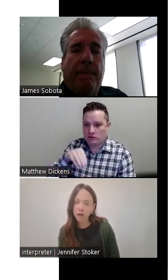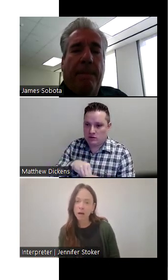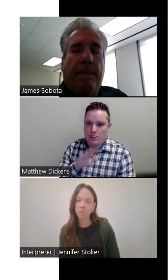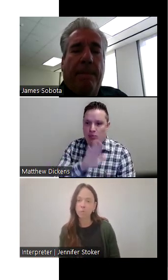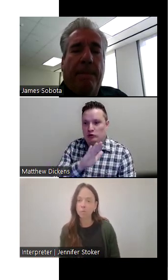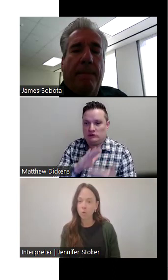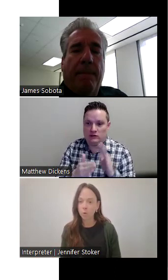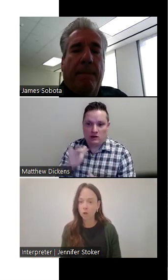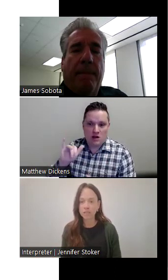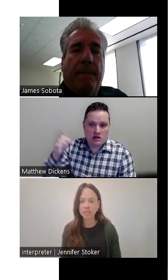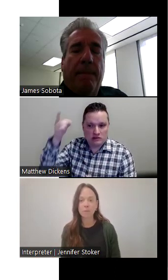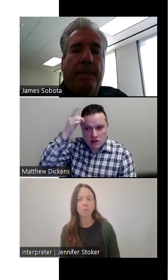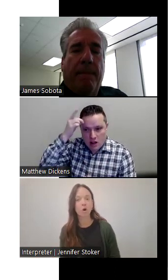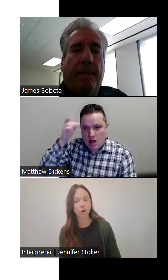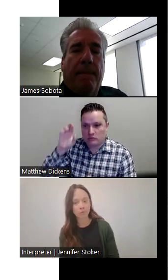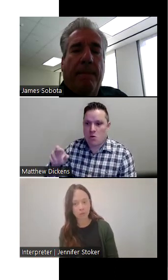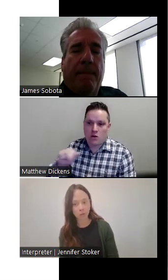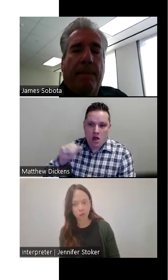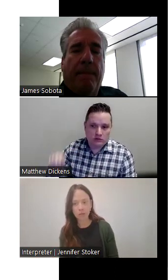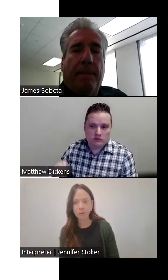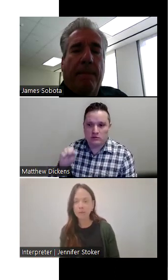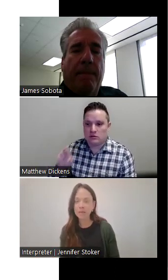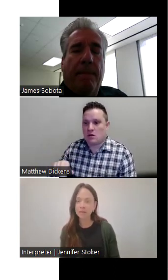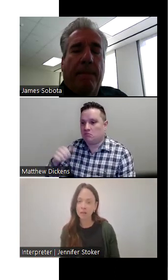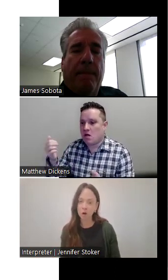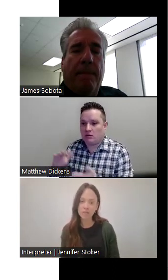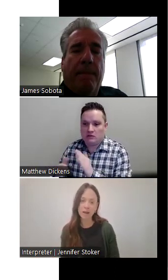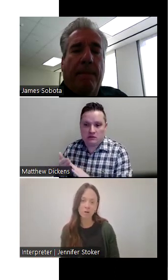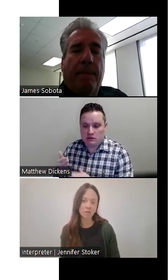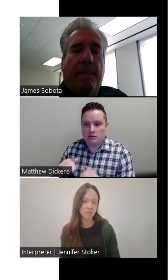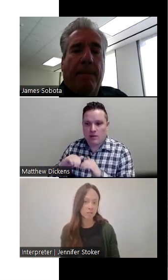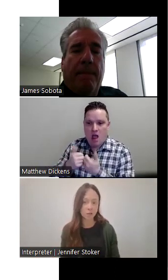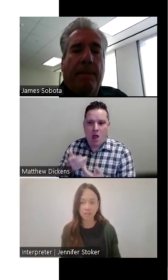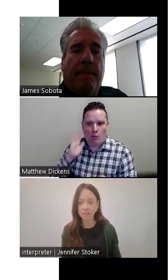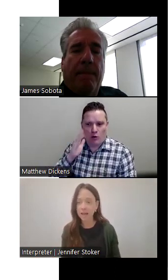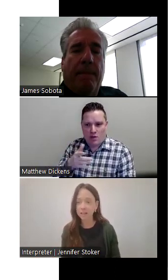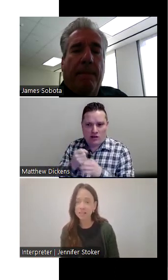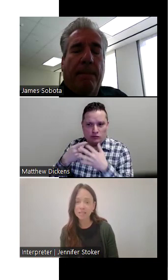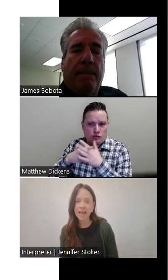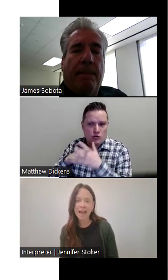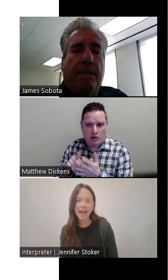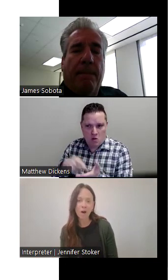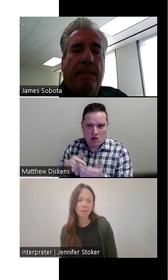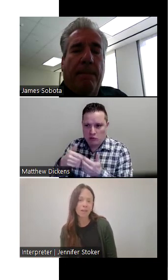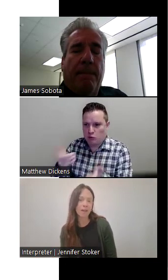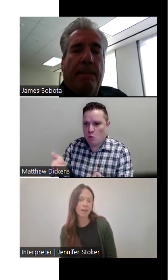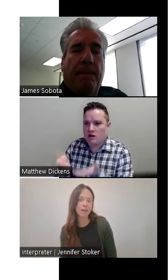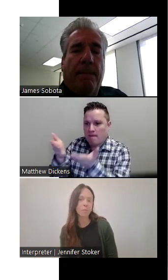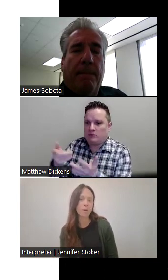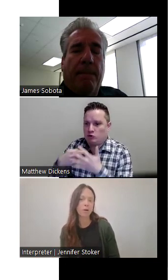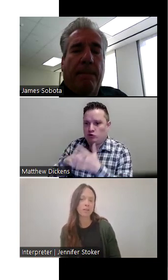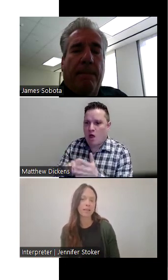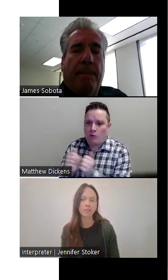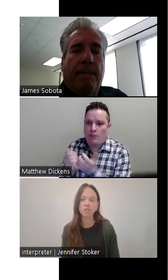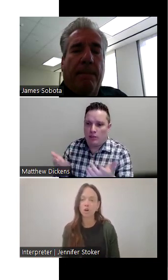um, were to set up a program similar to PIP in their hometowns, Austin, Dallas, how would they